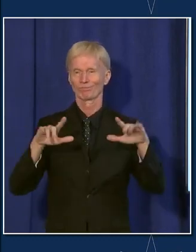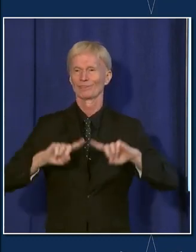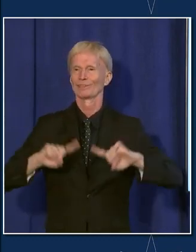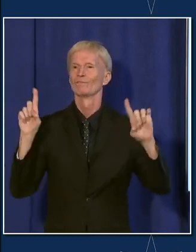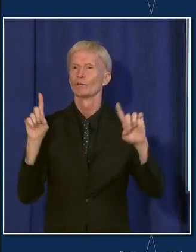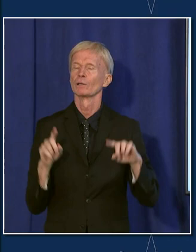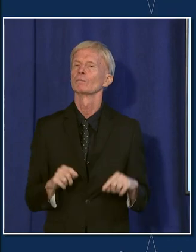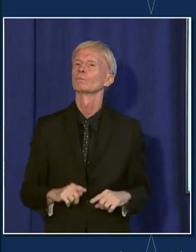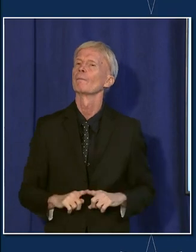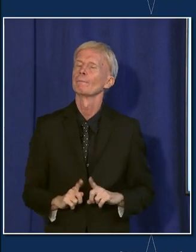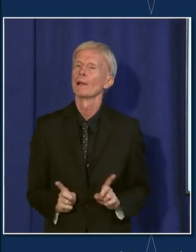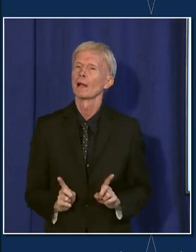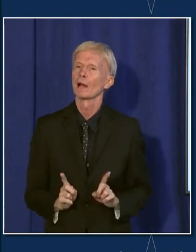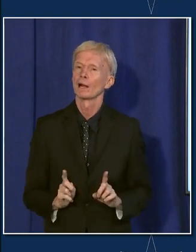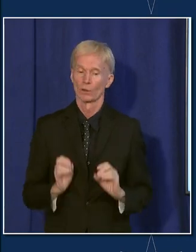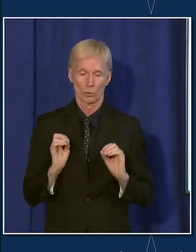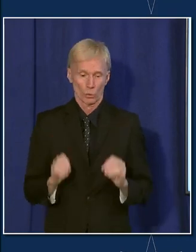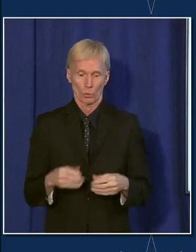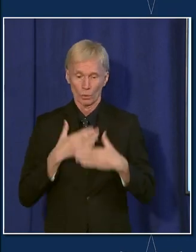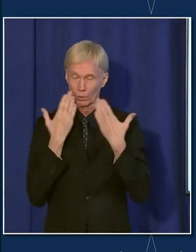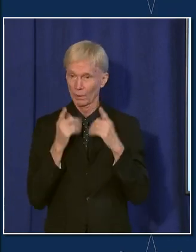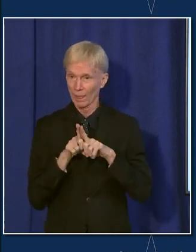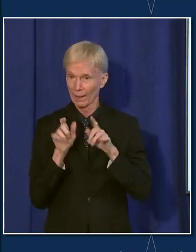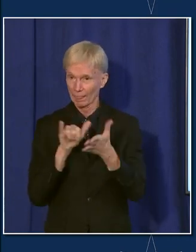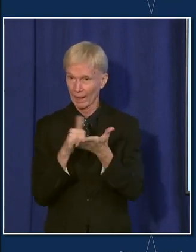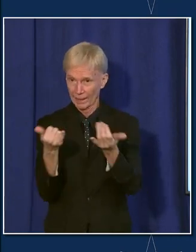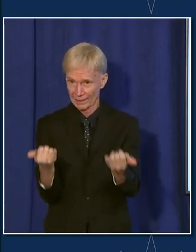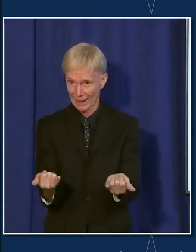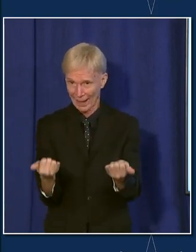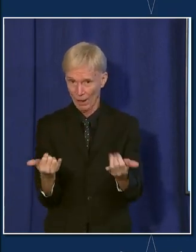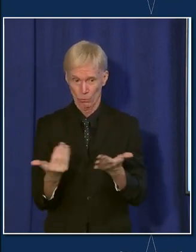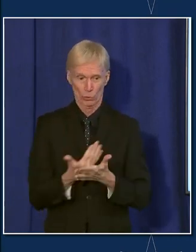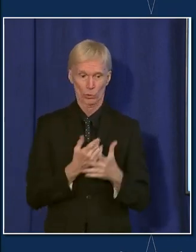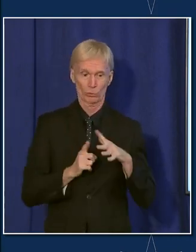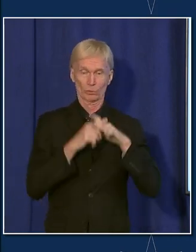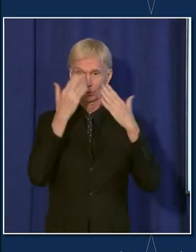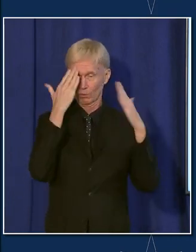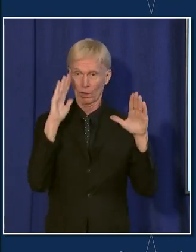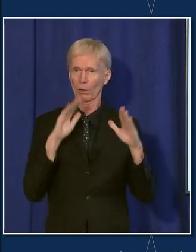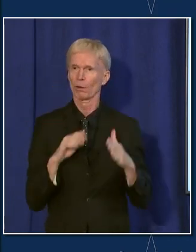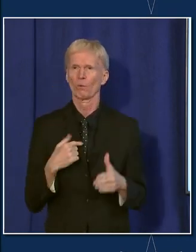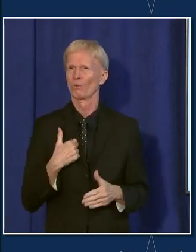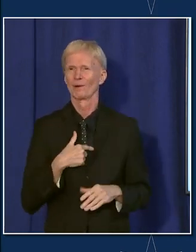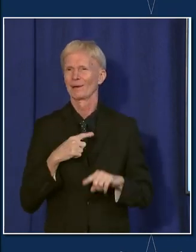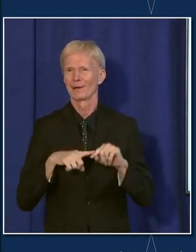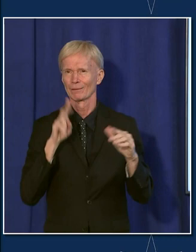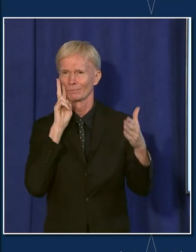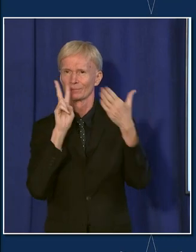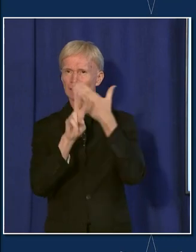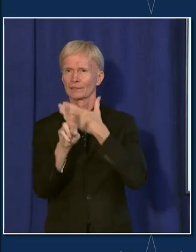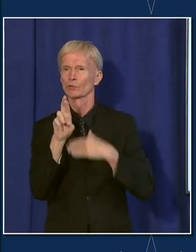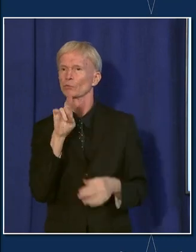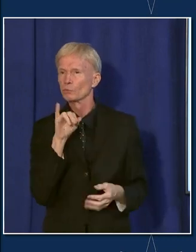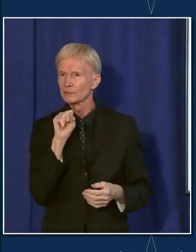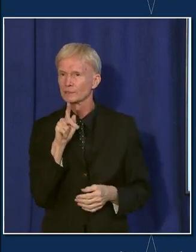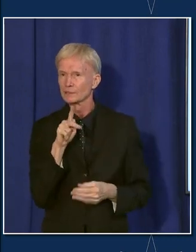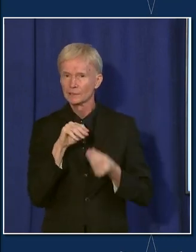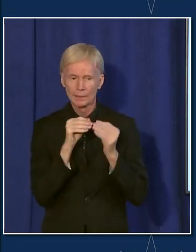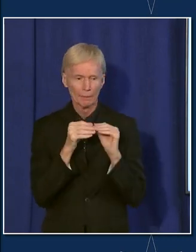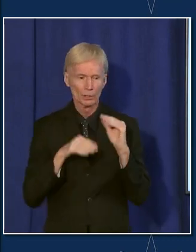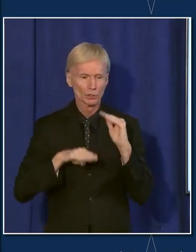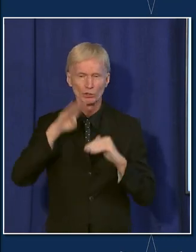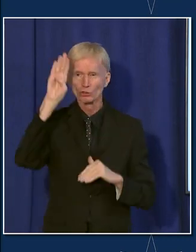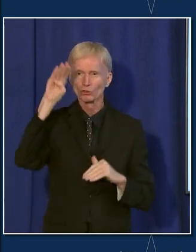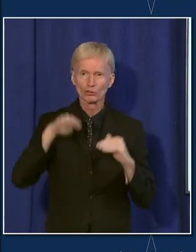In the absence of a new variant emerging, we will monitor what the risk is and the rate is for kids in school